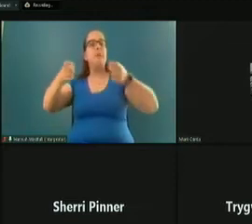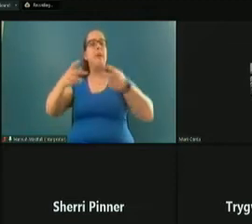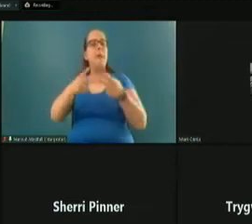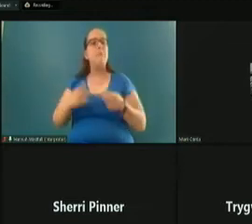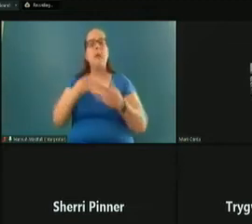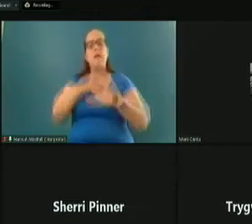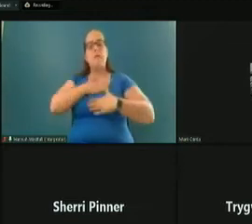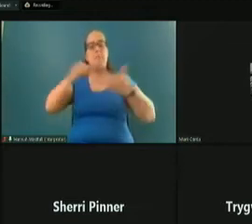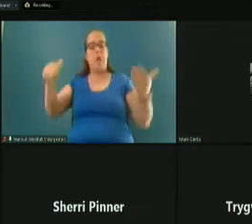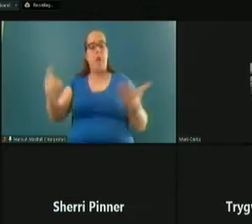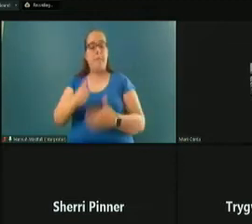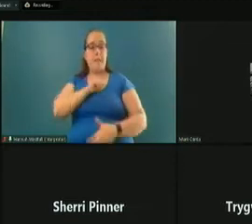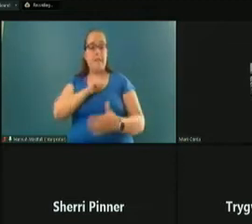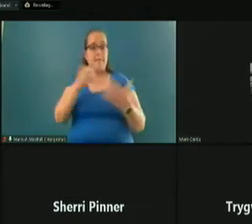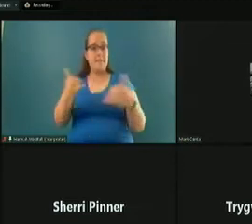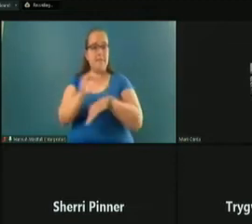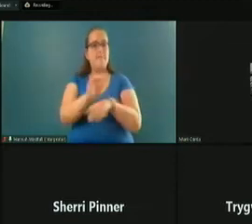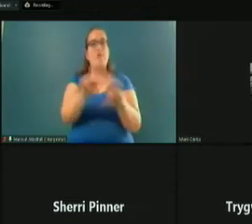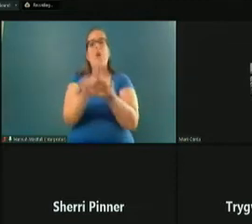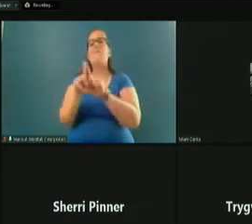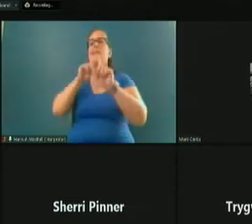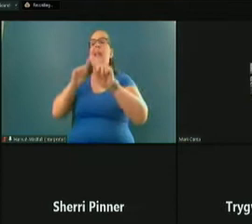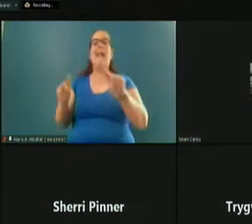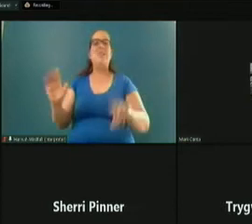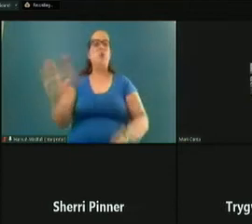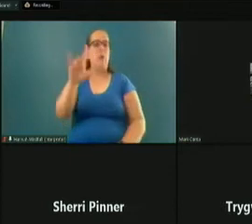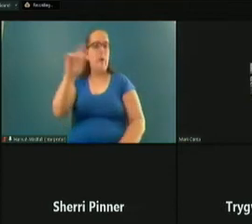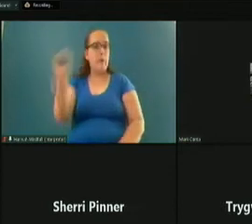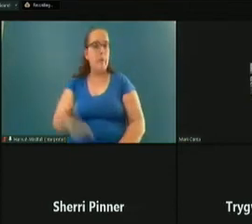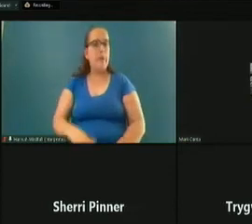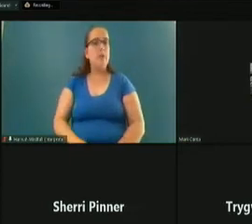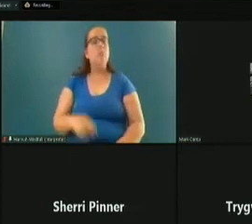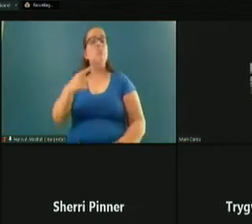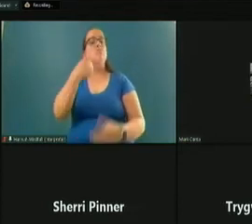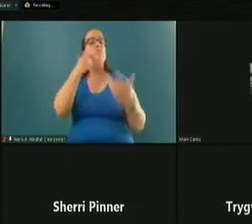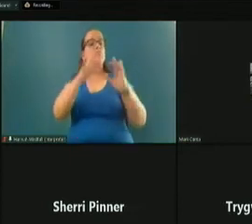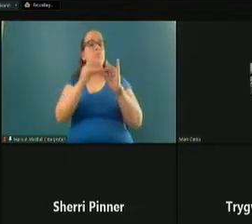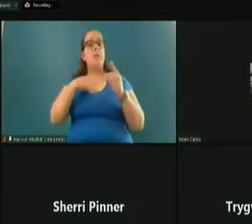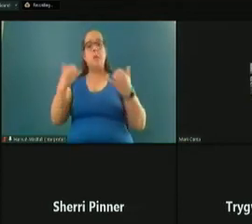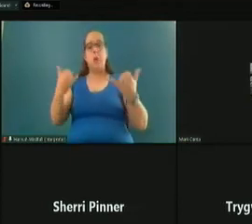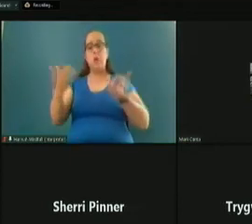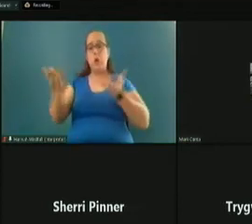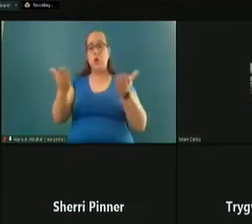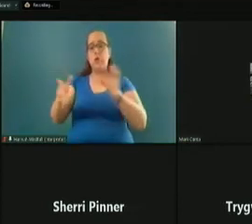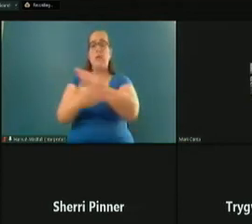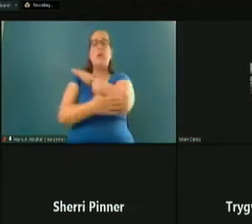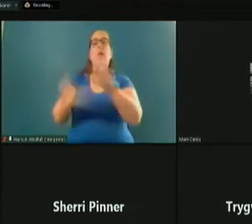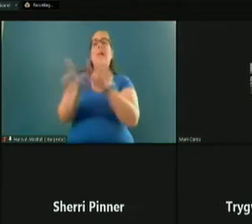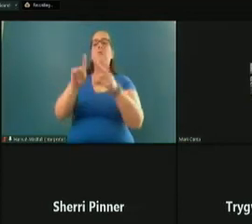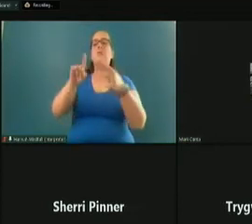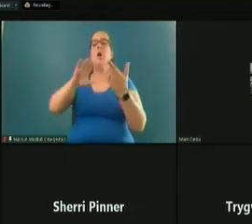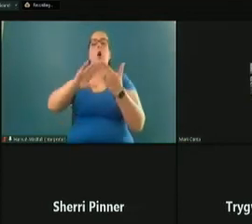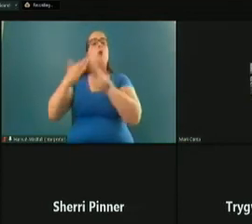introduce myself this evening as well as answer your questions. As you mentioned, I currently serve the county as the Community Development